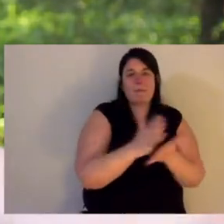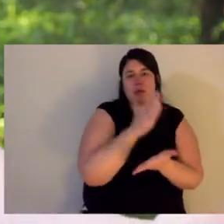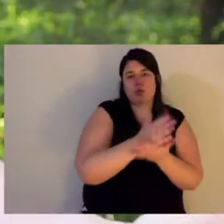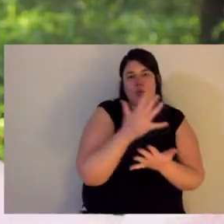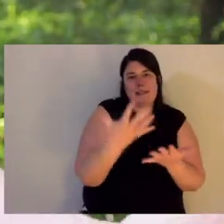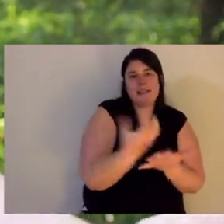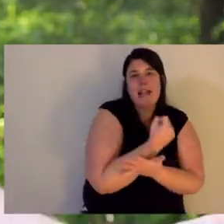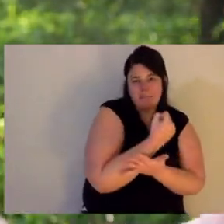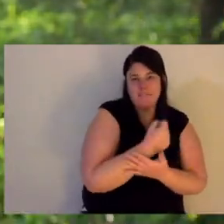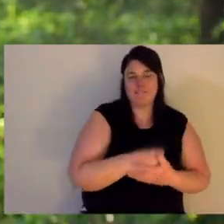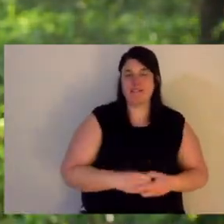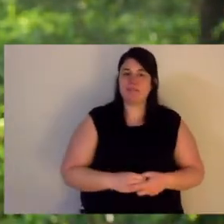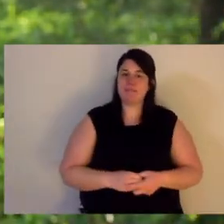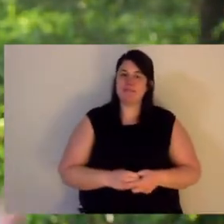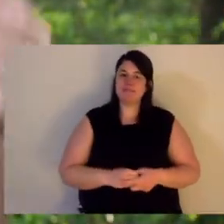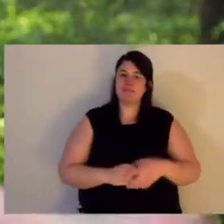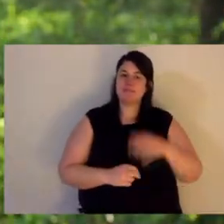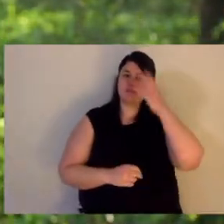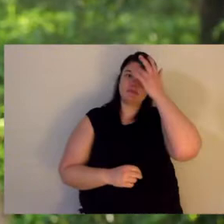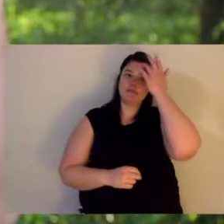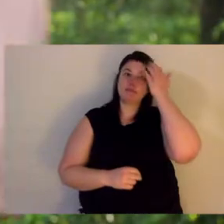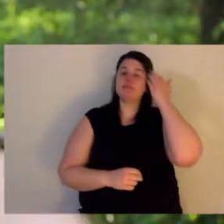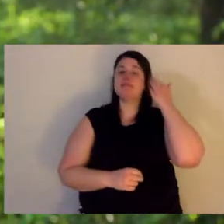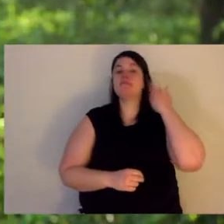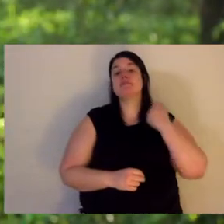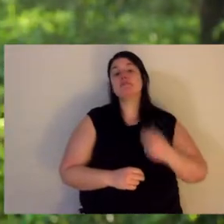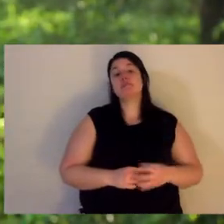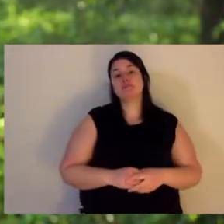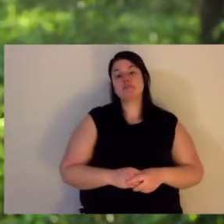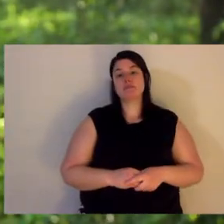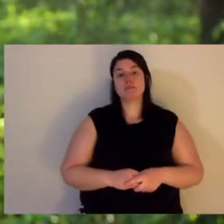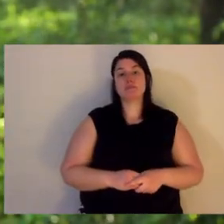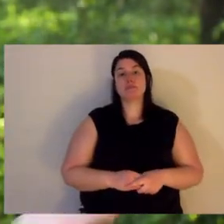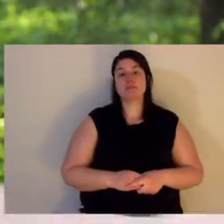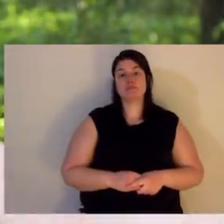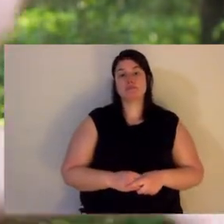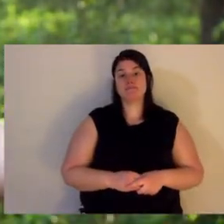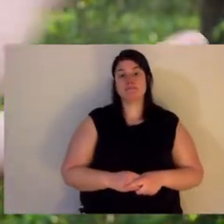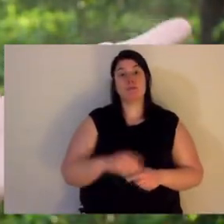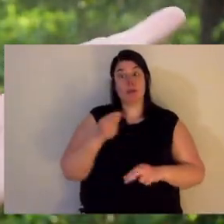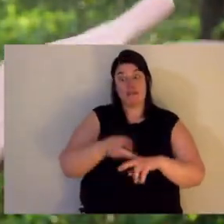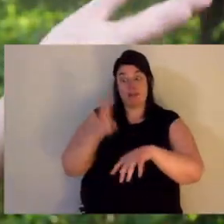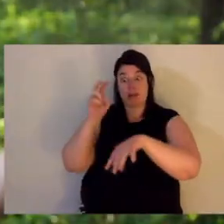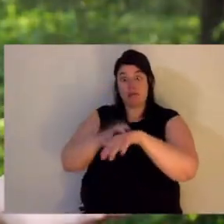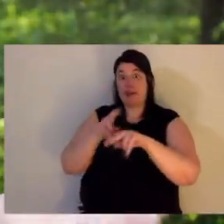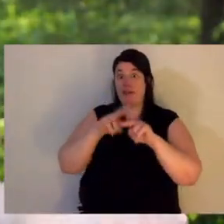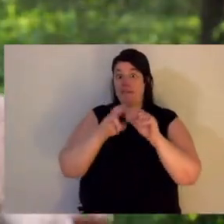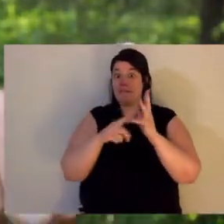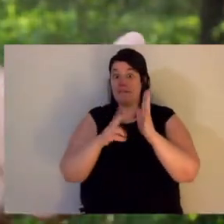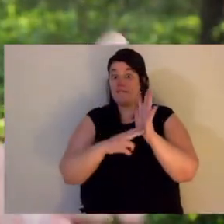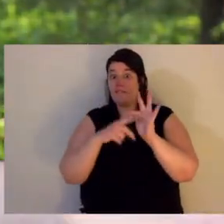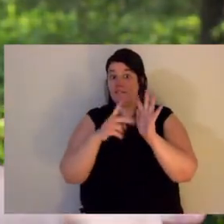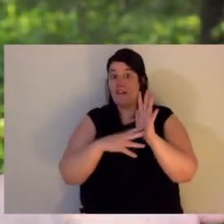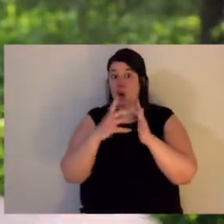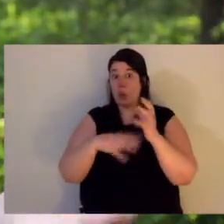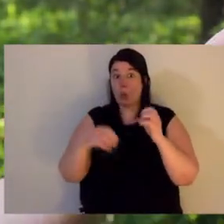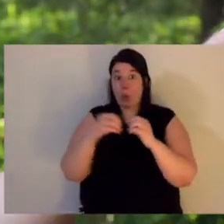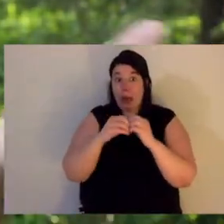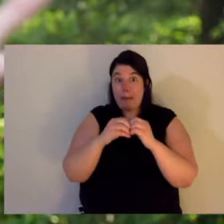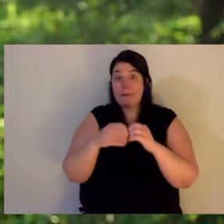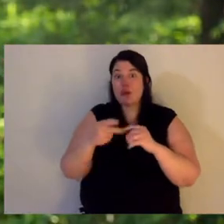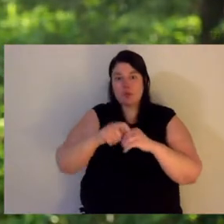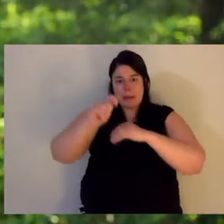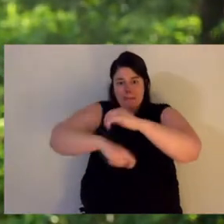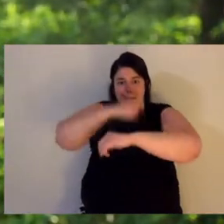what you want to do is grab a bandage. If you don't have a bandage, use a pair of pants, anything you can find. Wrap it. Most people will get bitten on the fingers or the